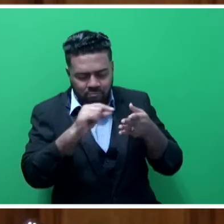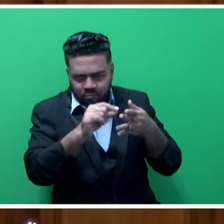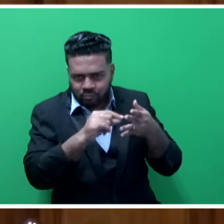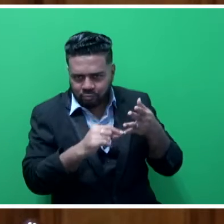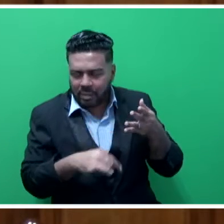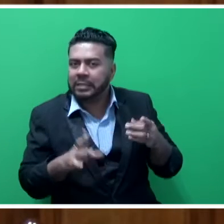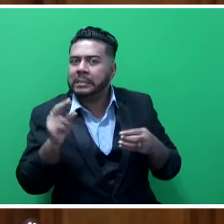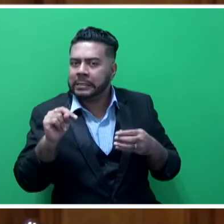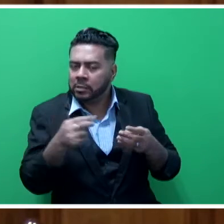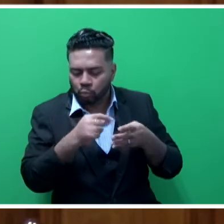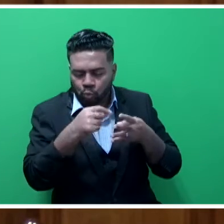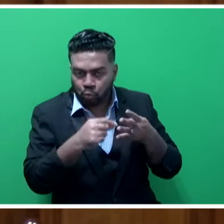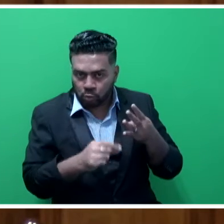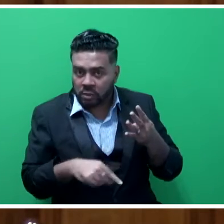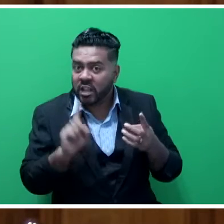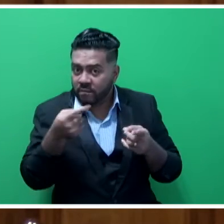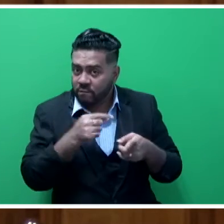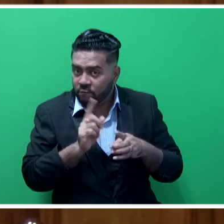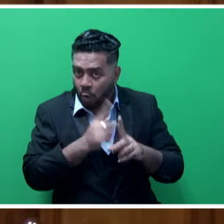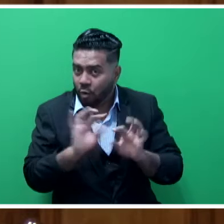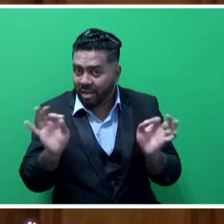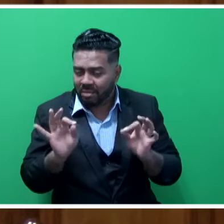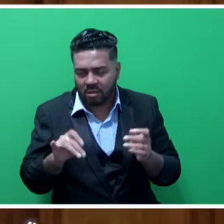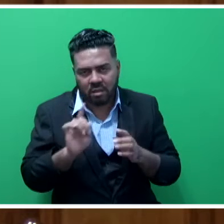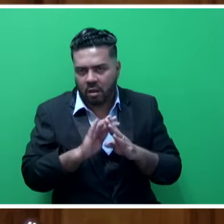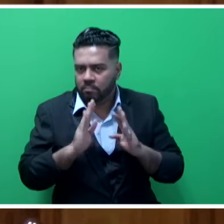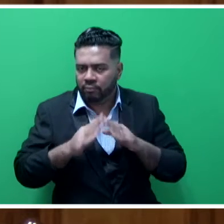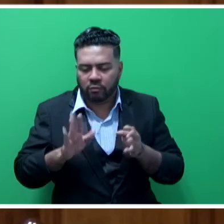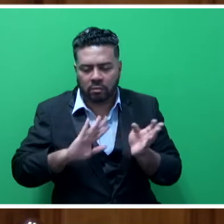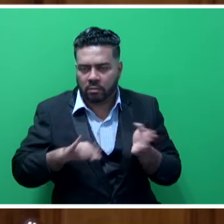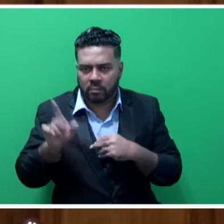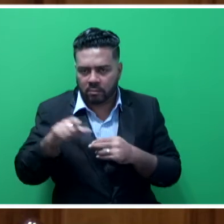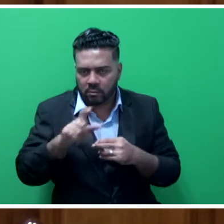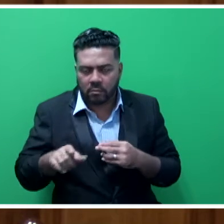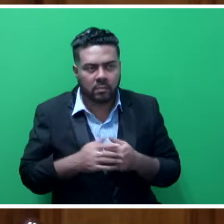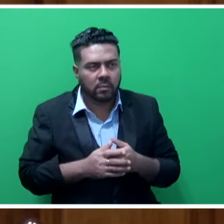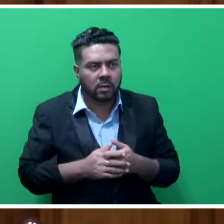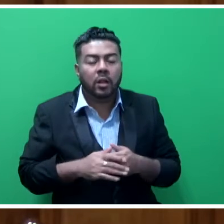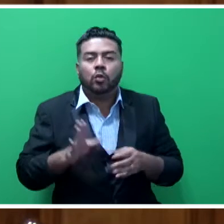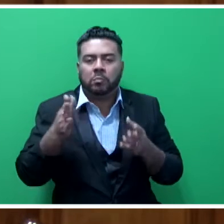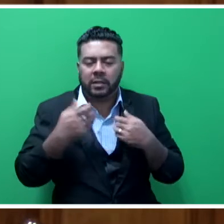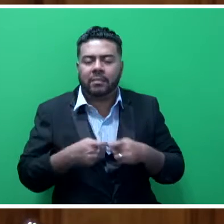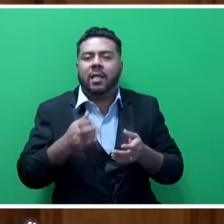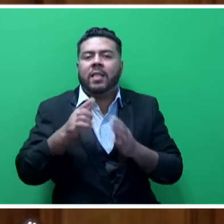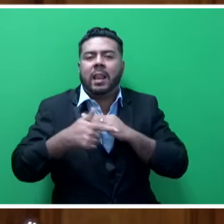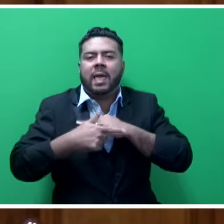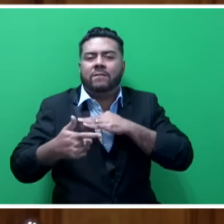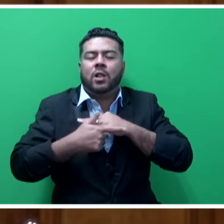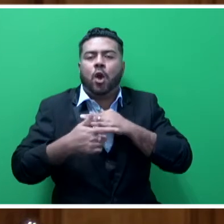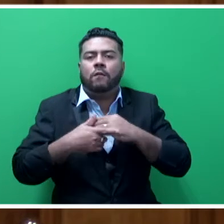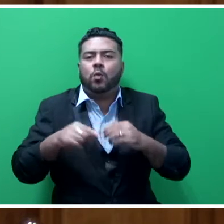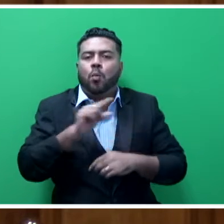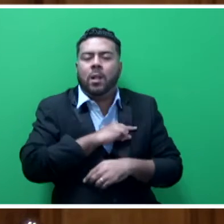compliance is required in order to maintain the level of quality that is required in terms of general